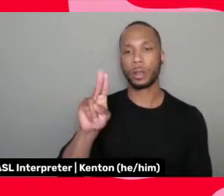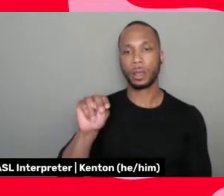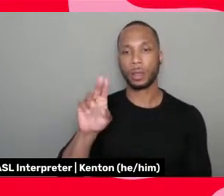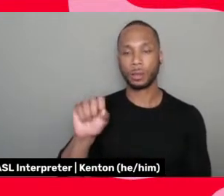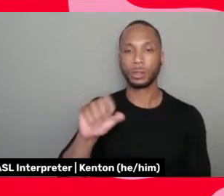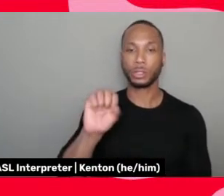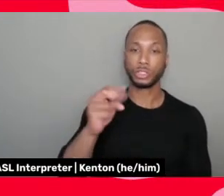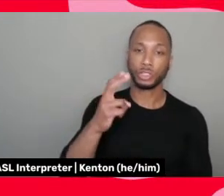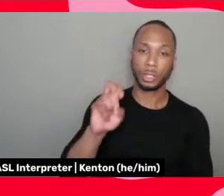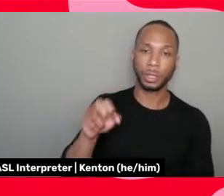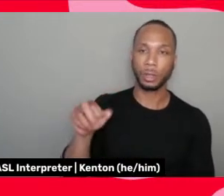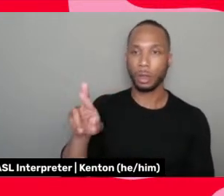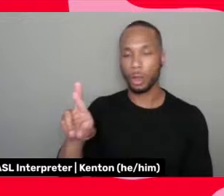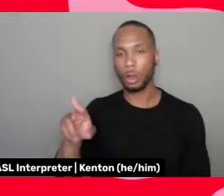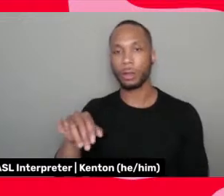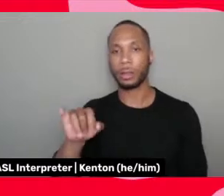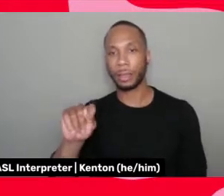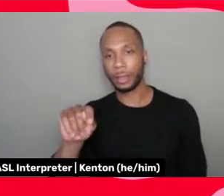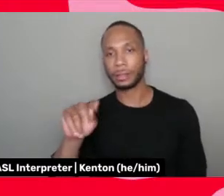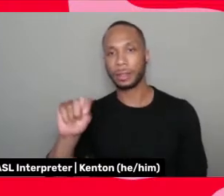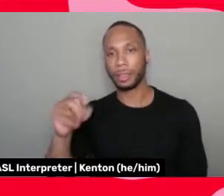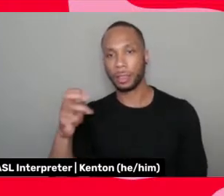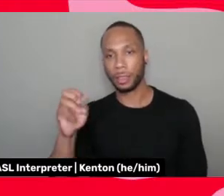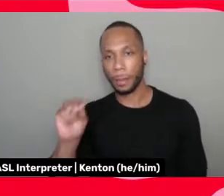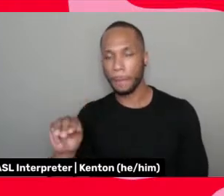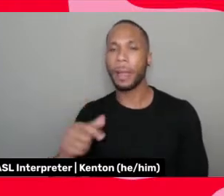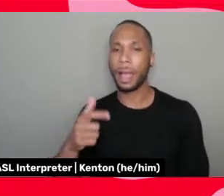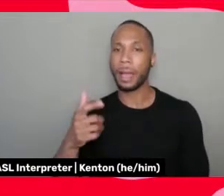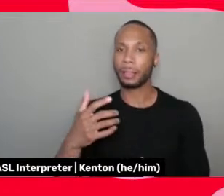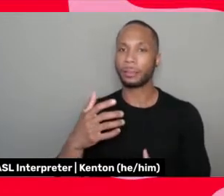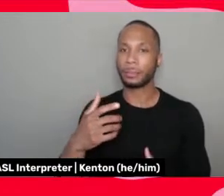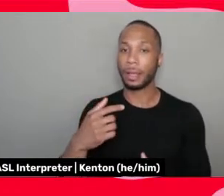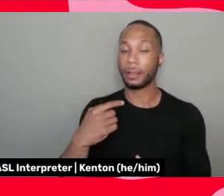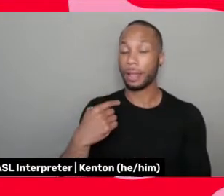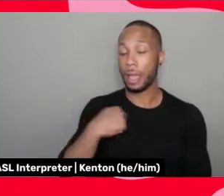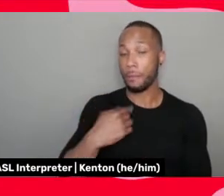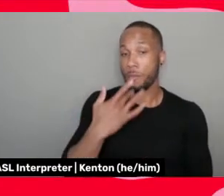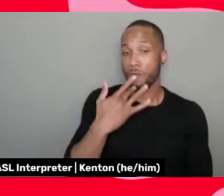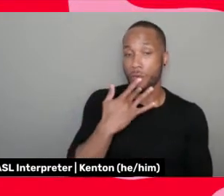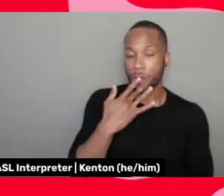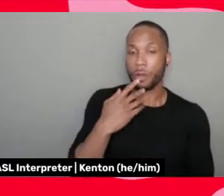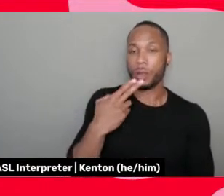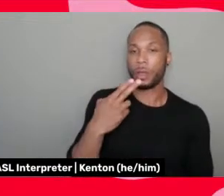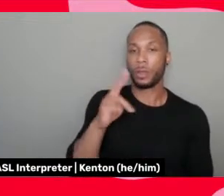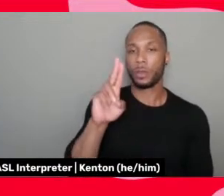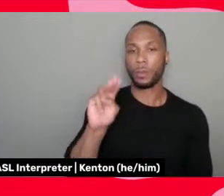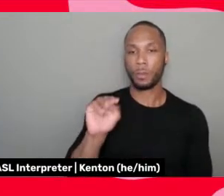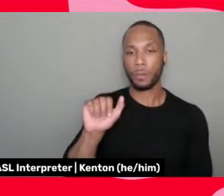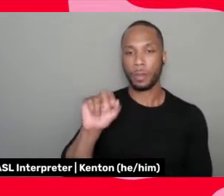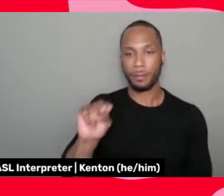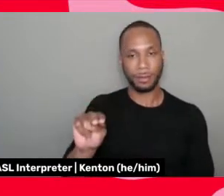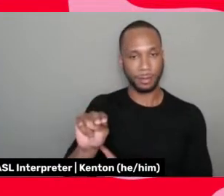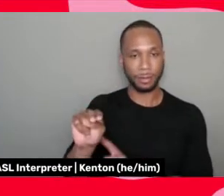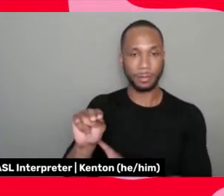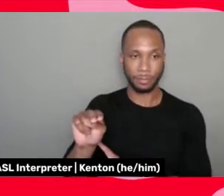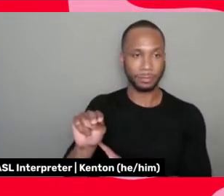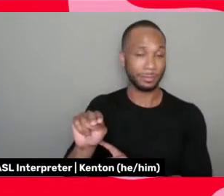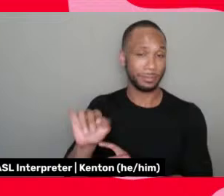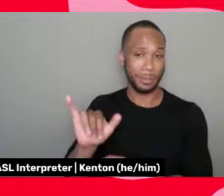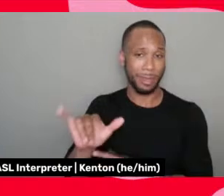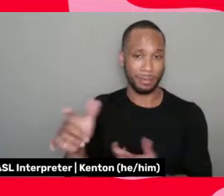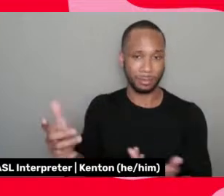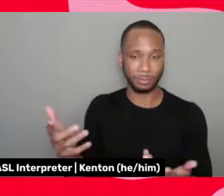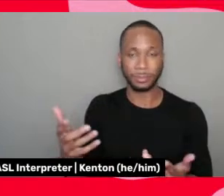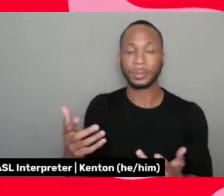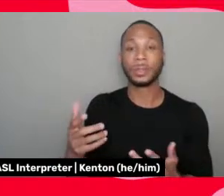or them, or you, I like to put human, just human, because we